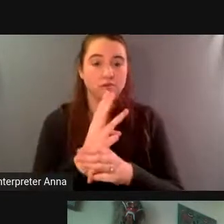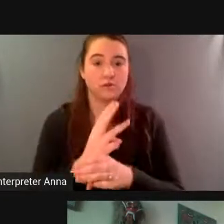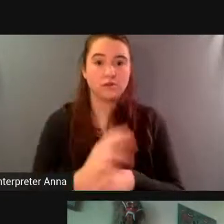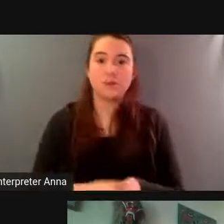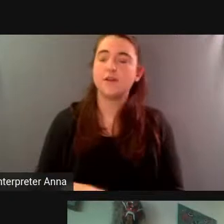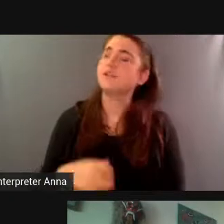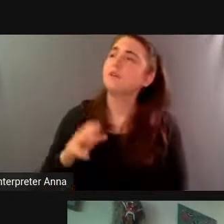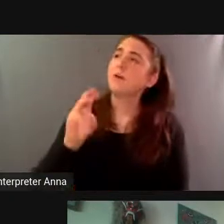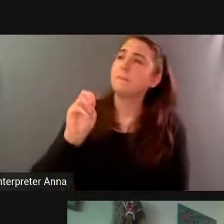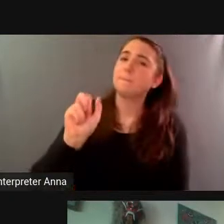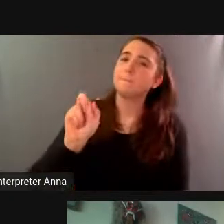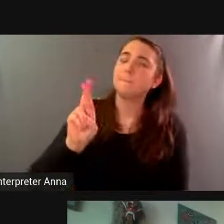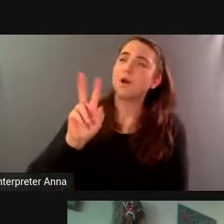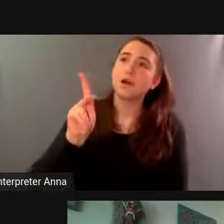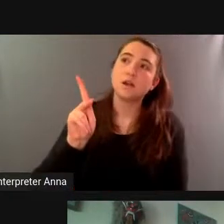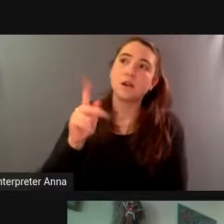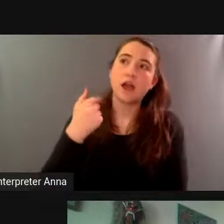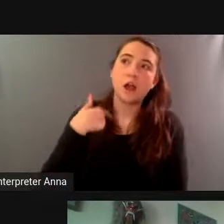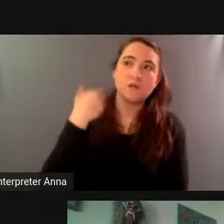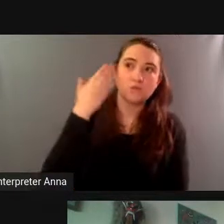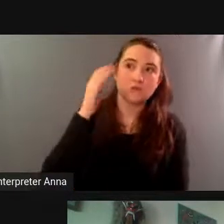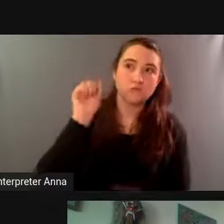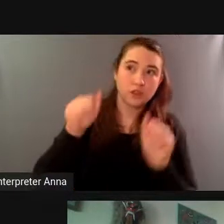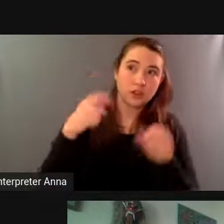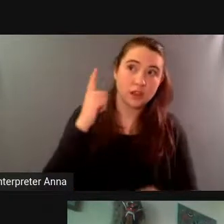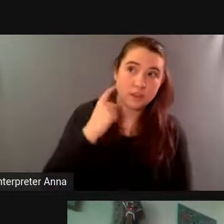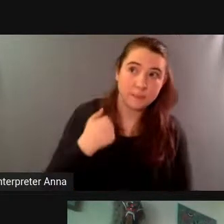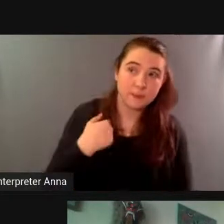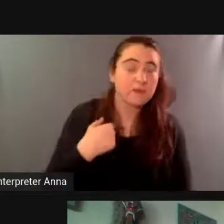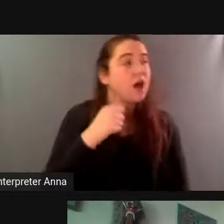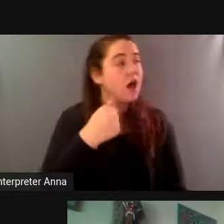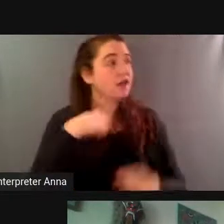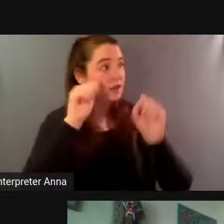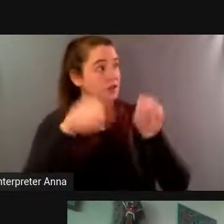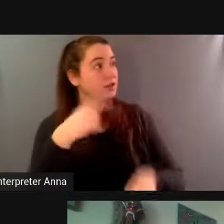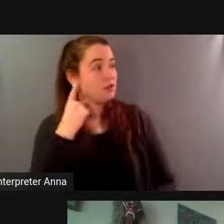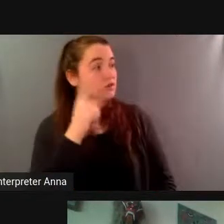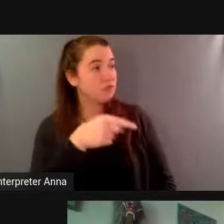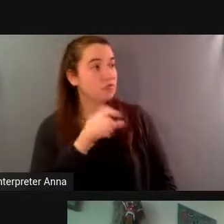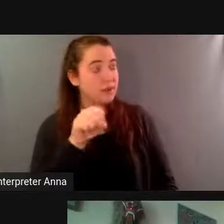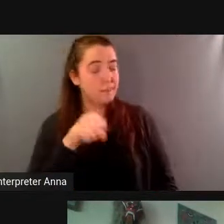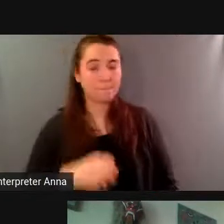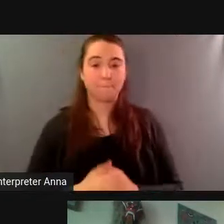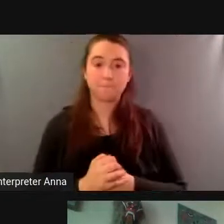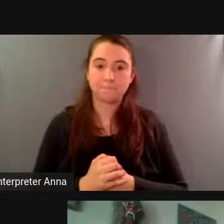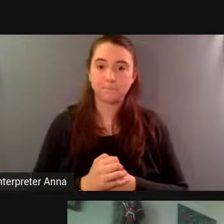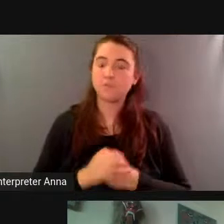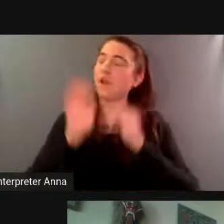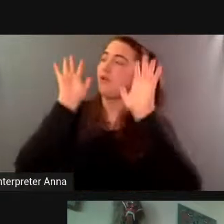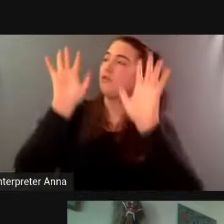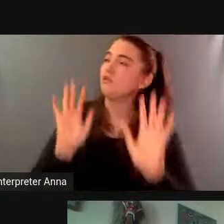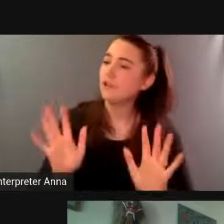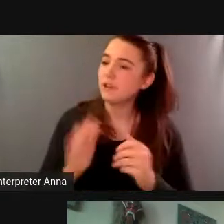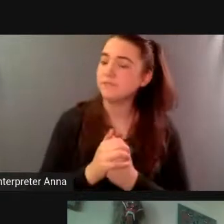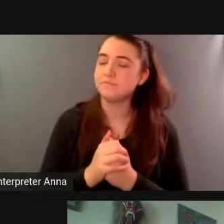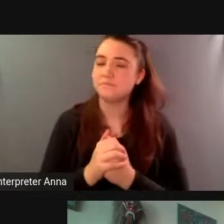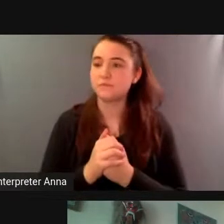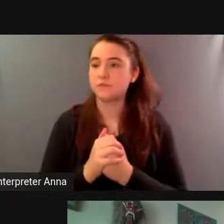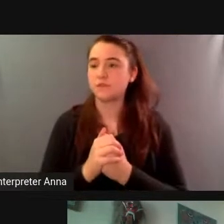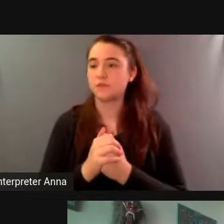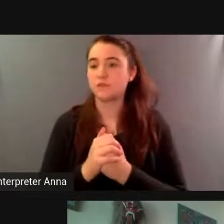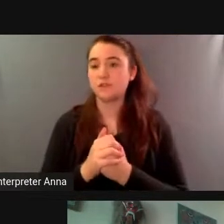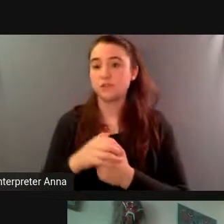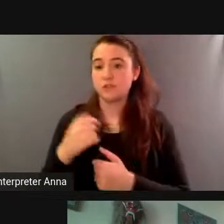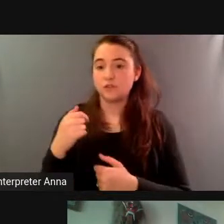audio but if you can hear me um i can i can hear you oh great um so i mean did you have any uh